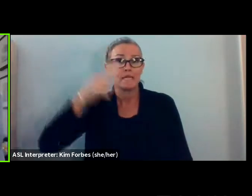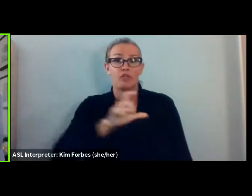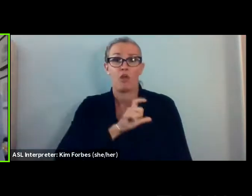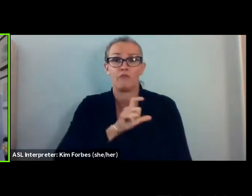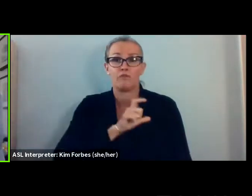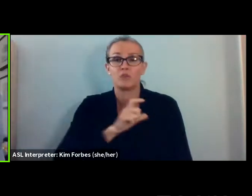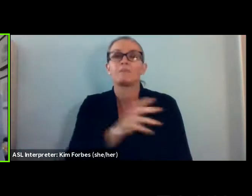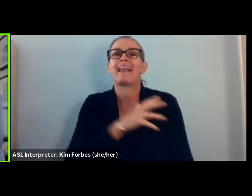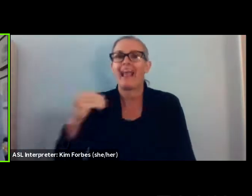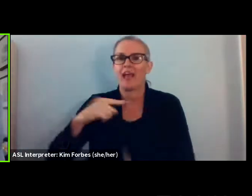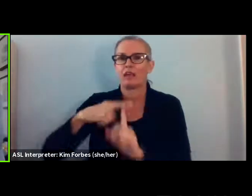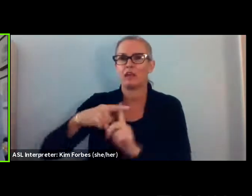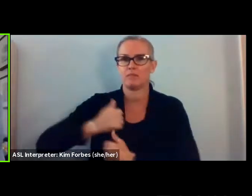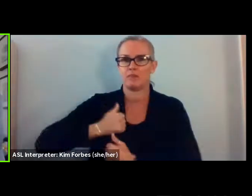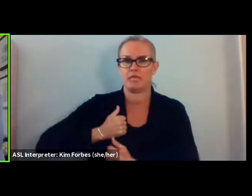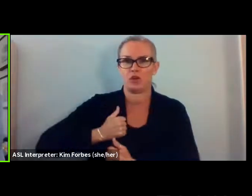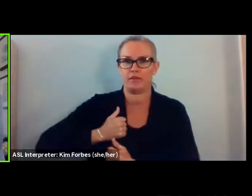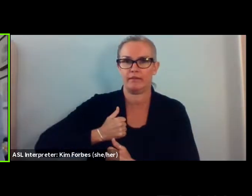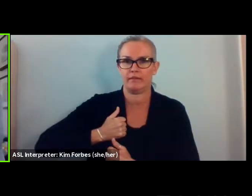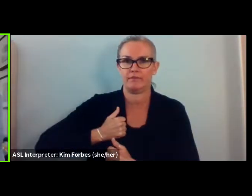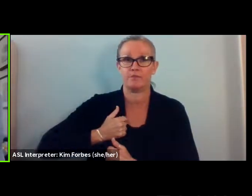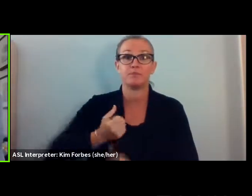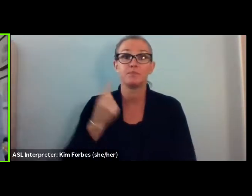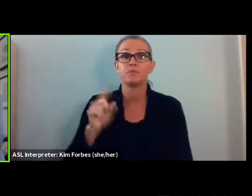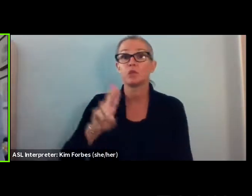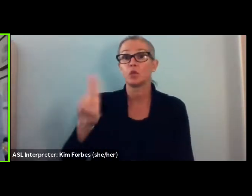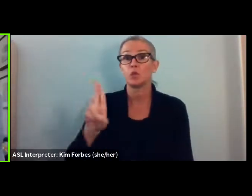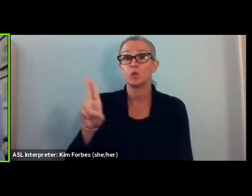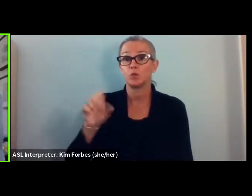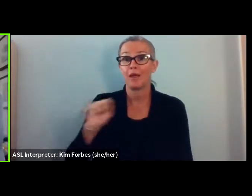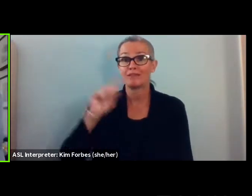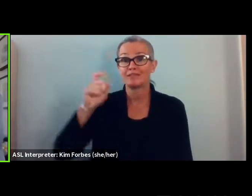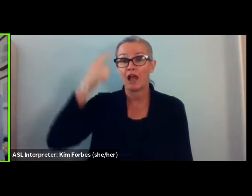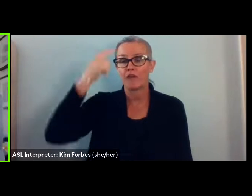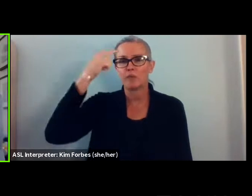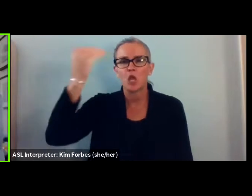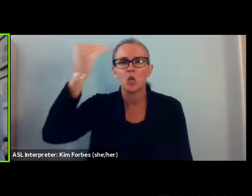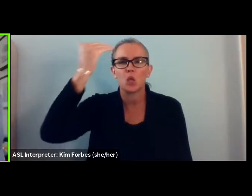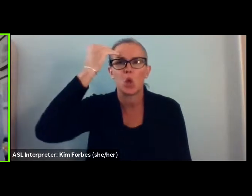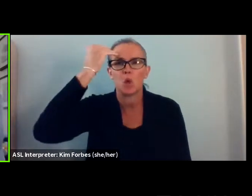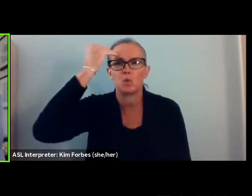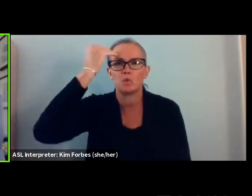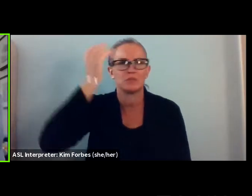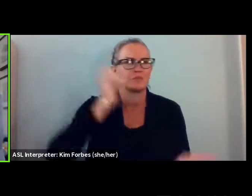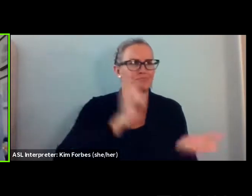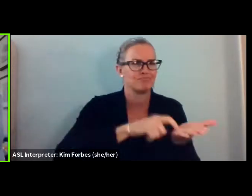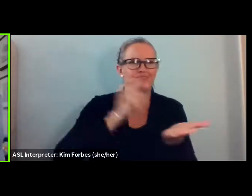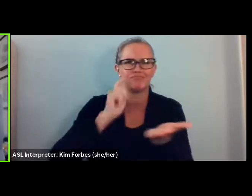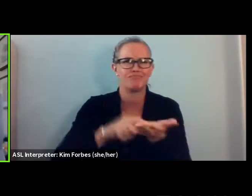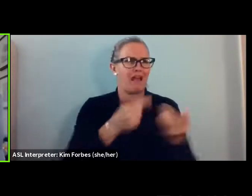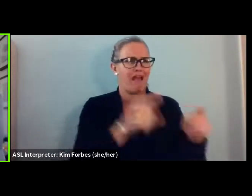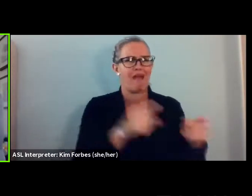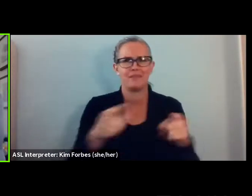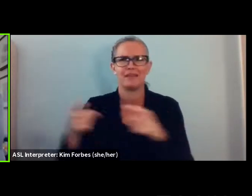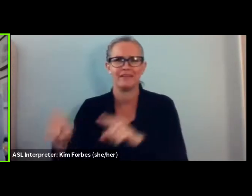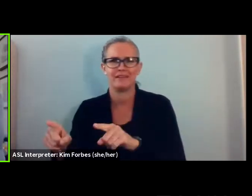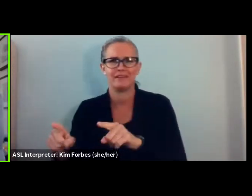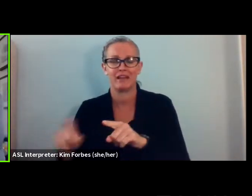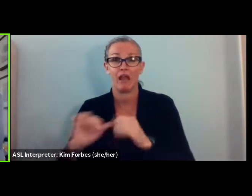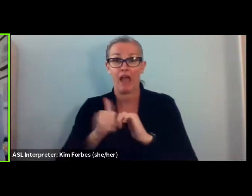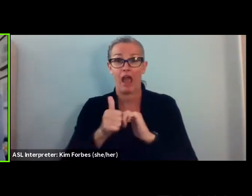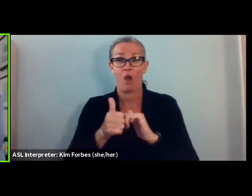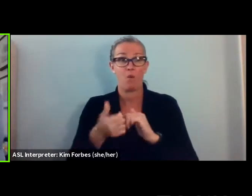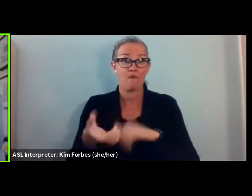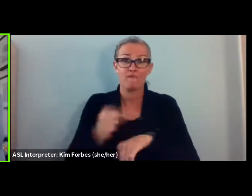military. And the fact that the United States government is aware that all these conditions are created by forcing people to